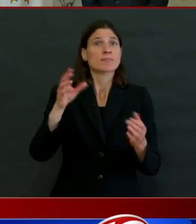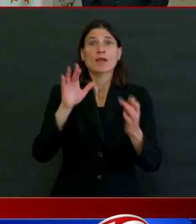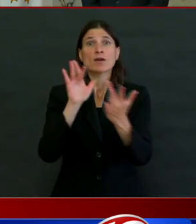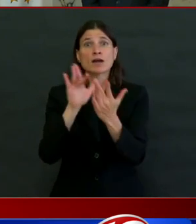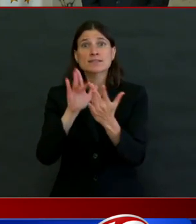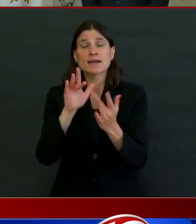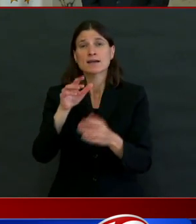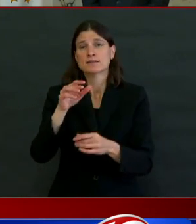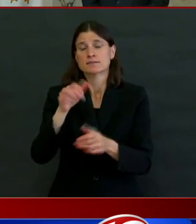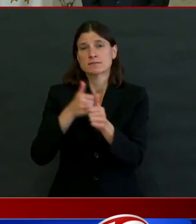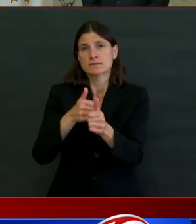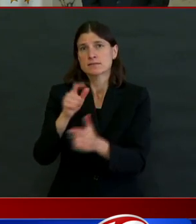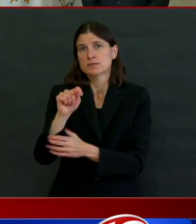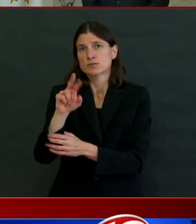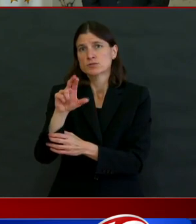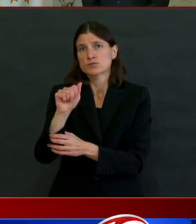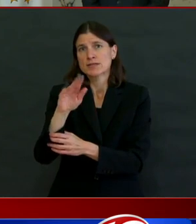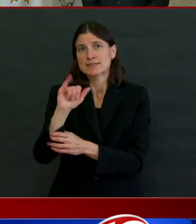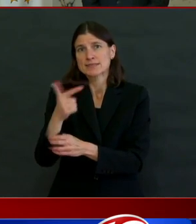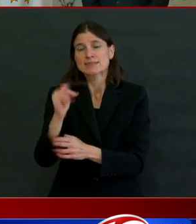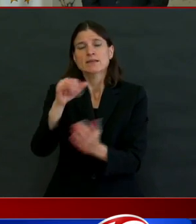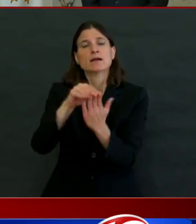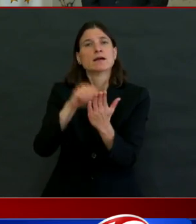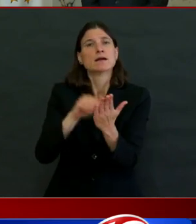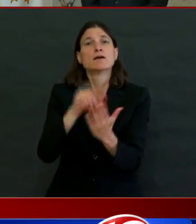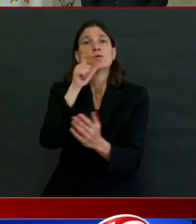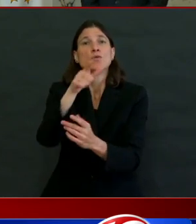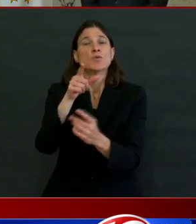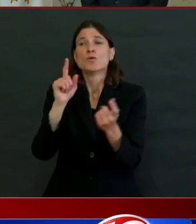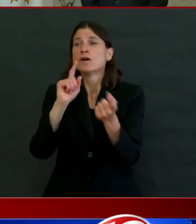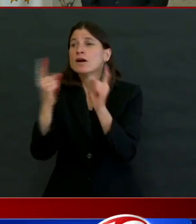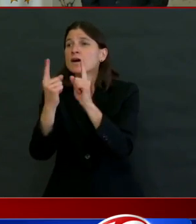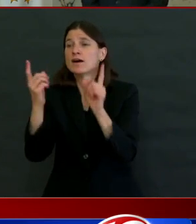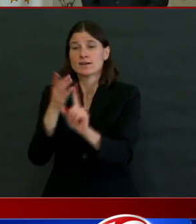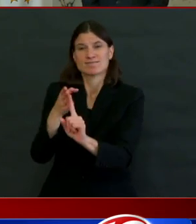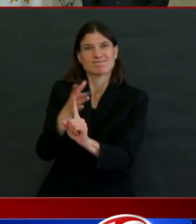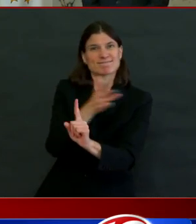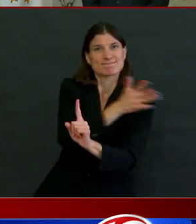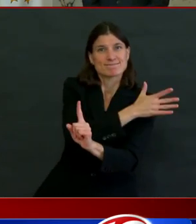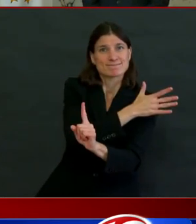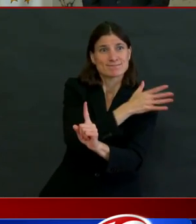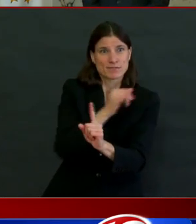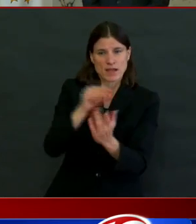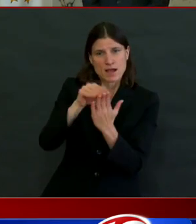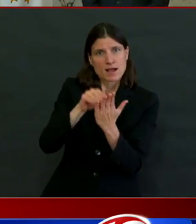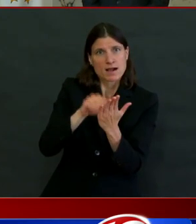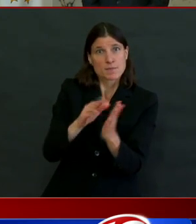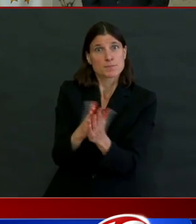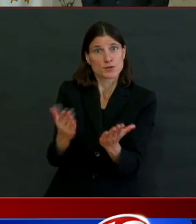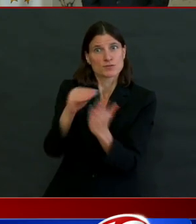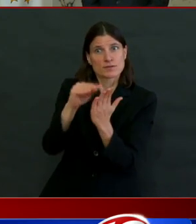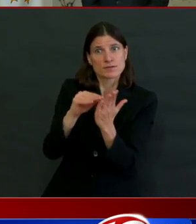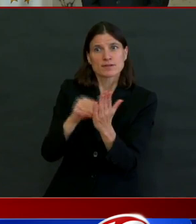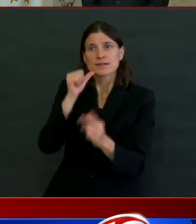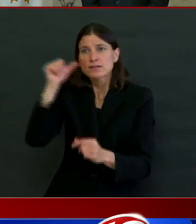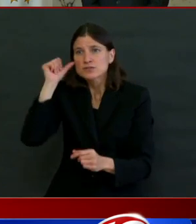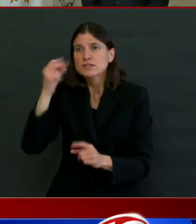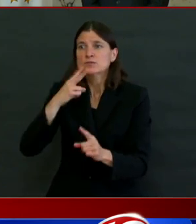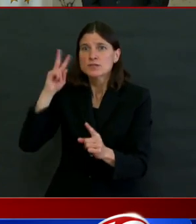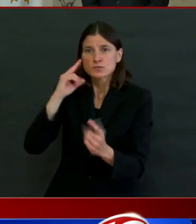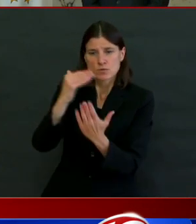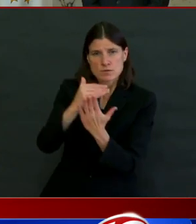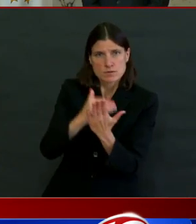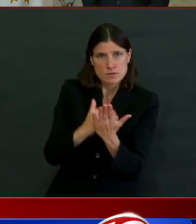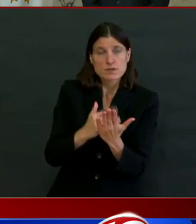the people who have symptoms or who test positive, support them as they isolate safely, and